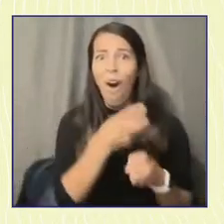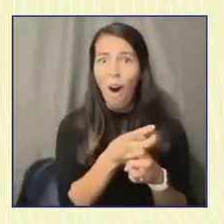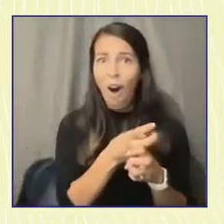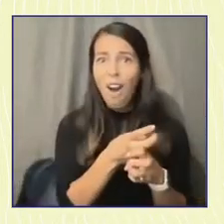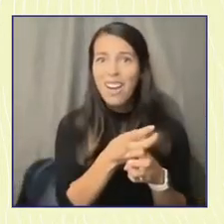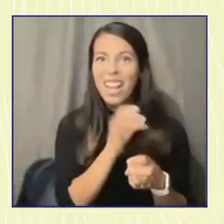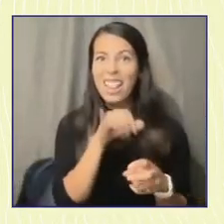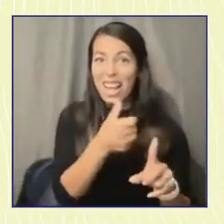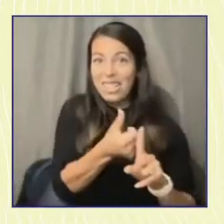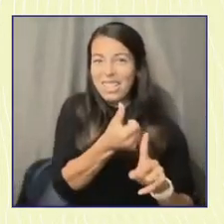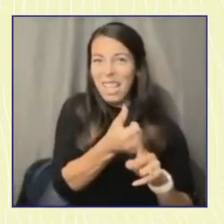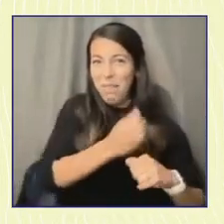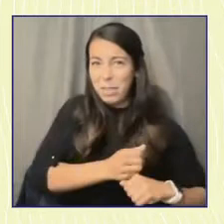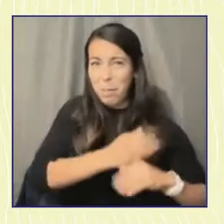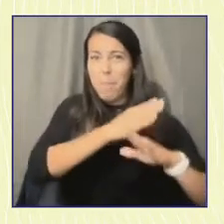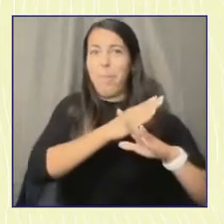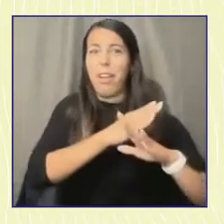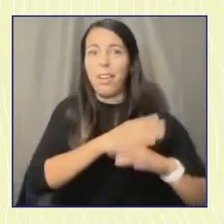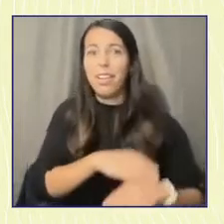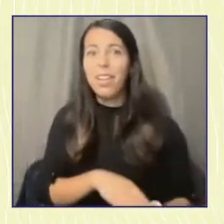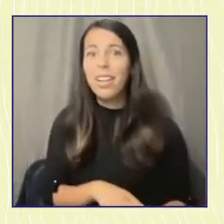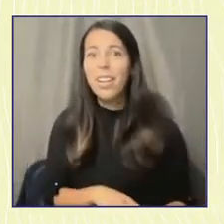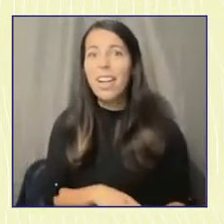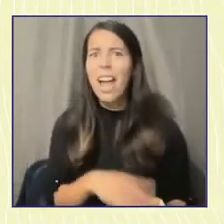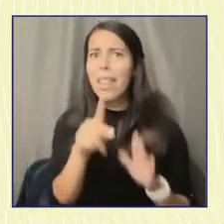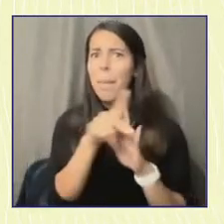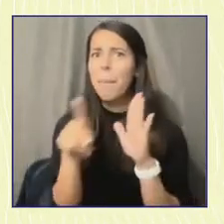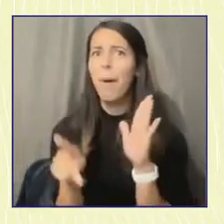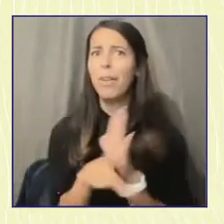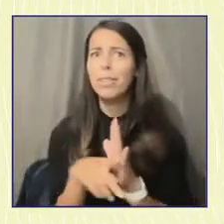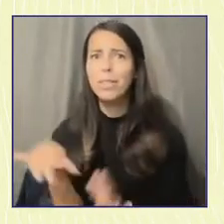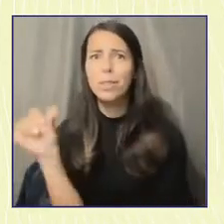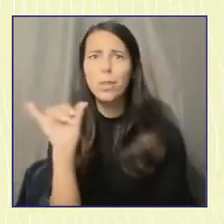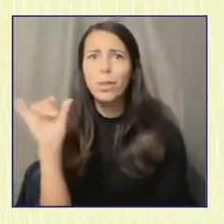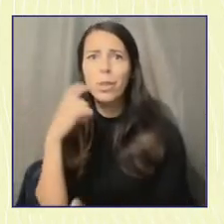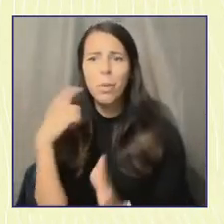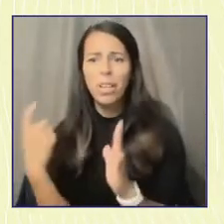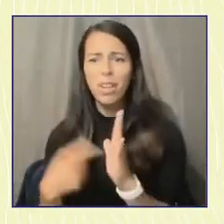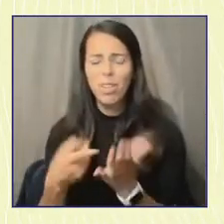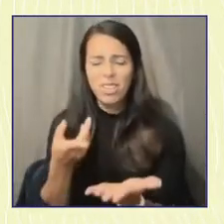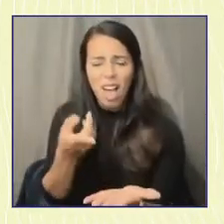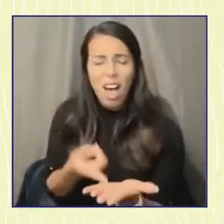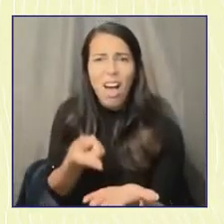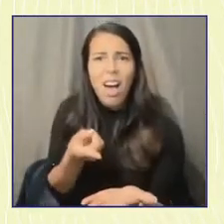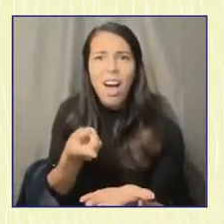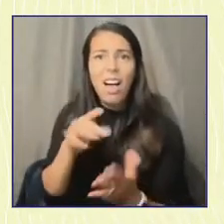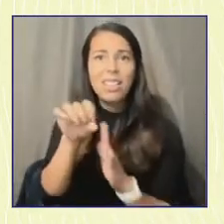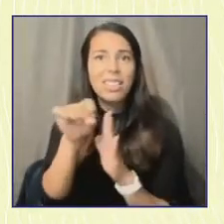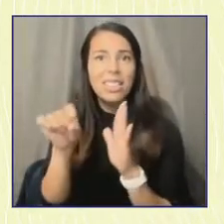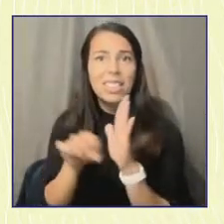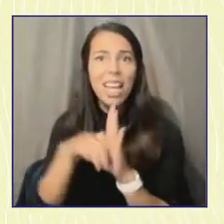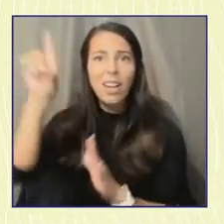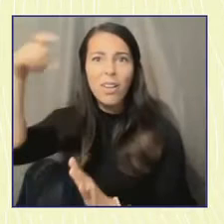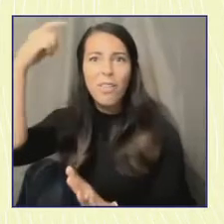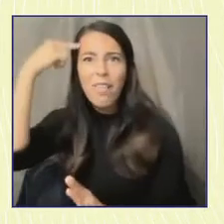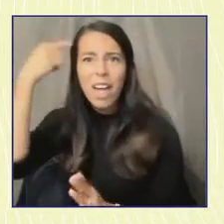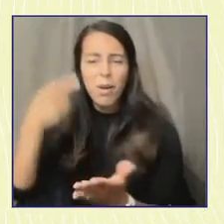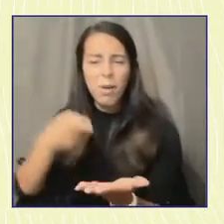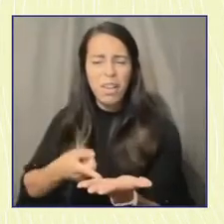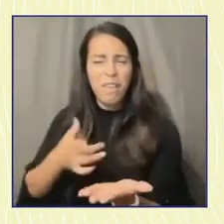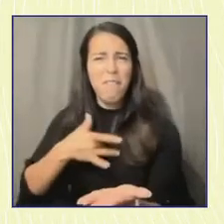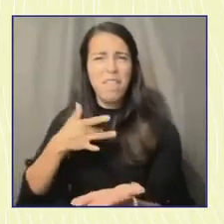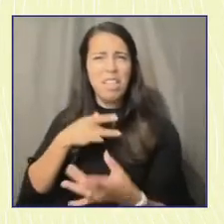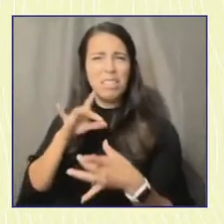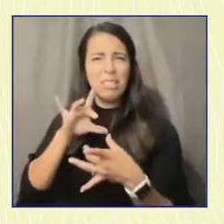policies that we see coming out, whether that's at the state or federal level, might not feel tangible or the impact isn't as felt as